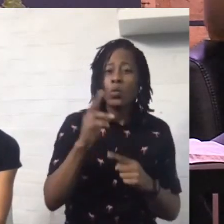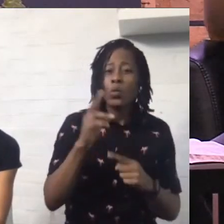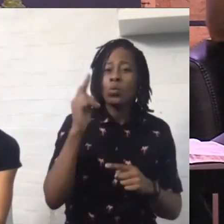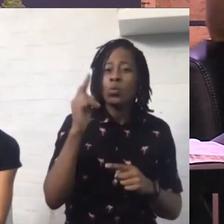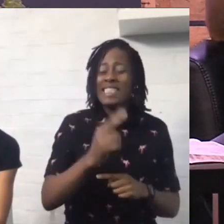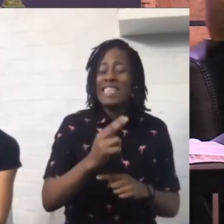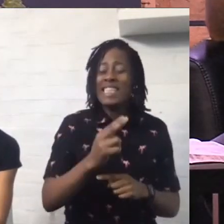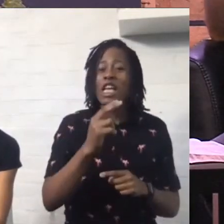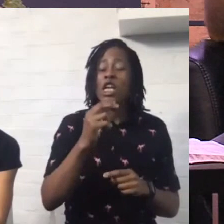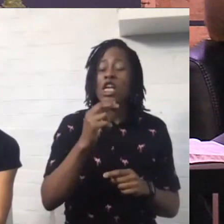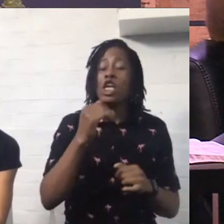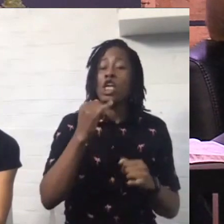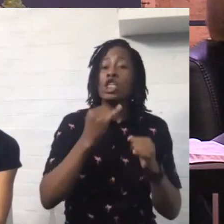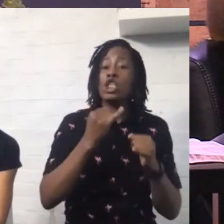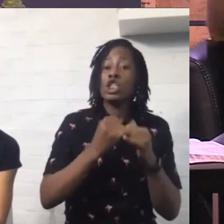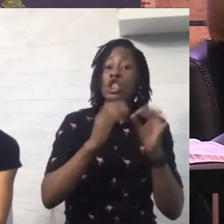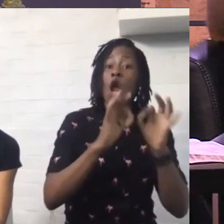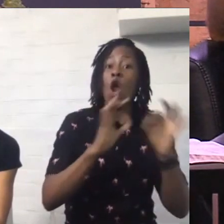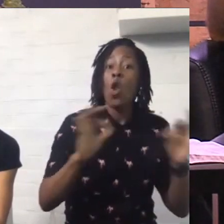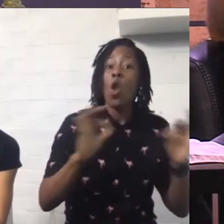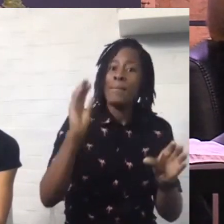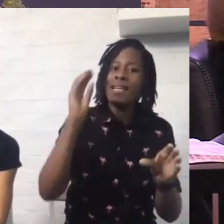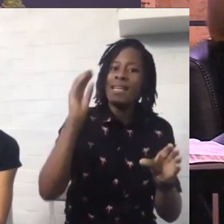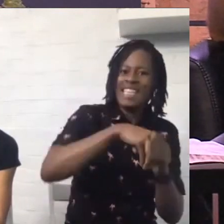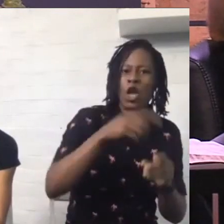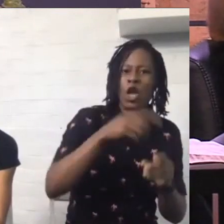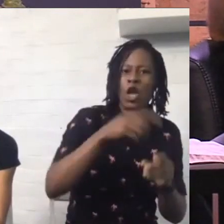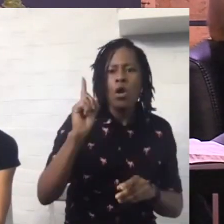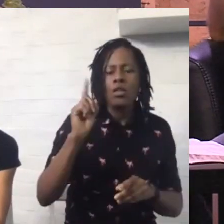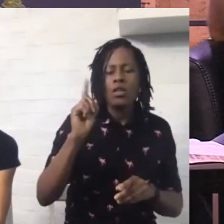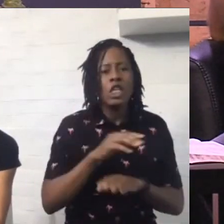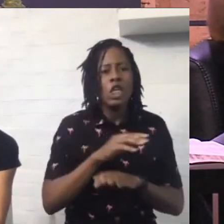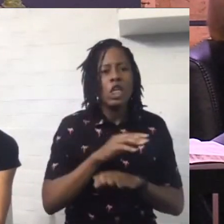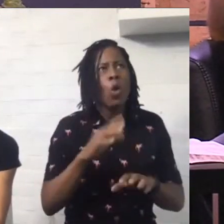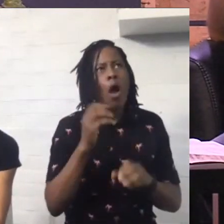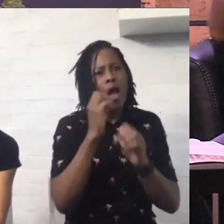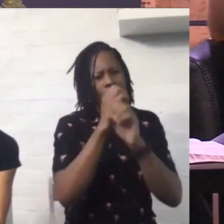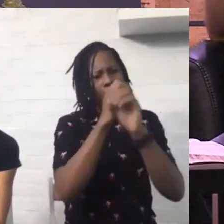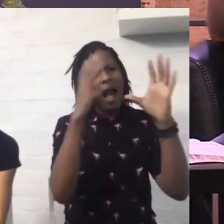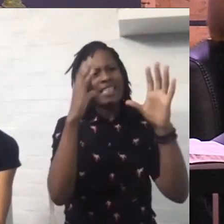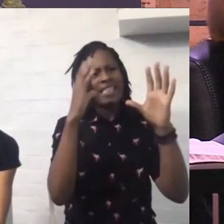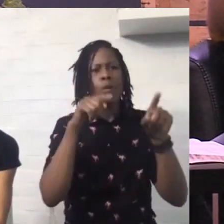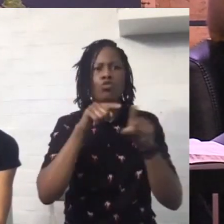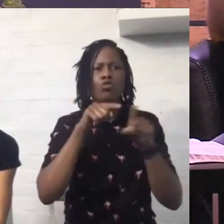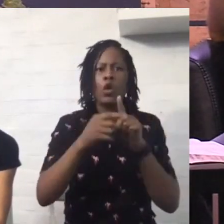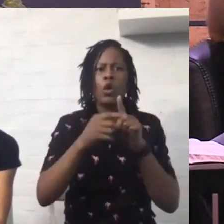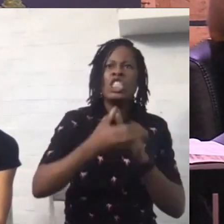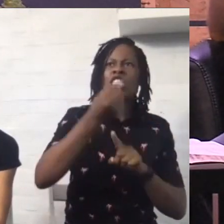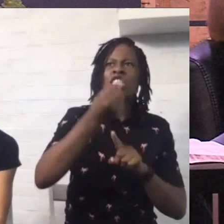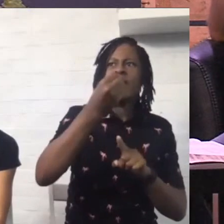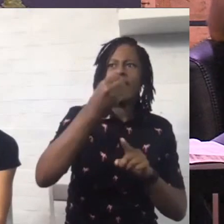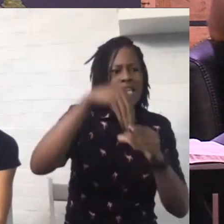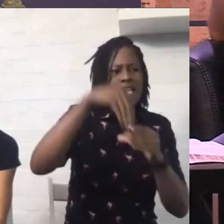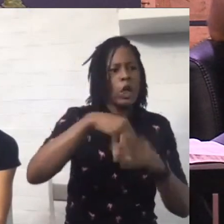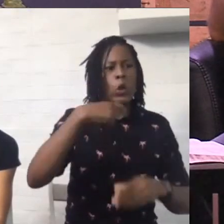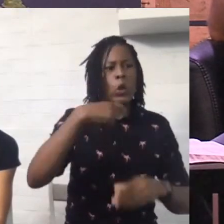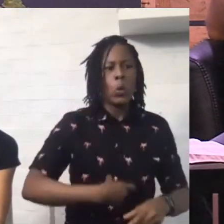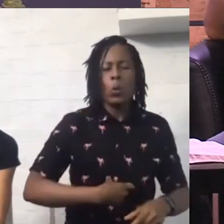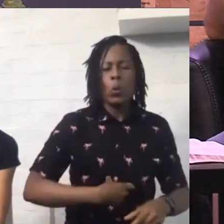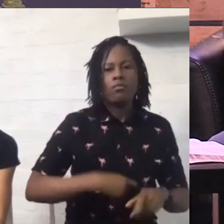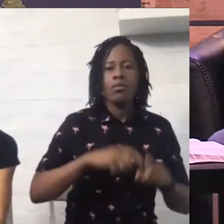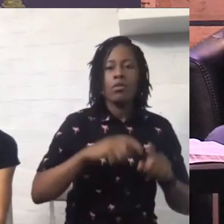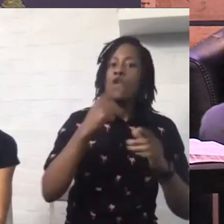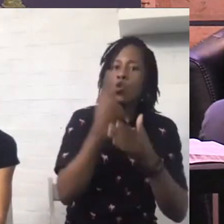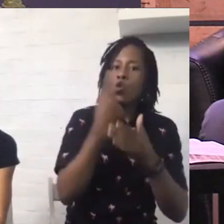ideal that we strive for in humanity. It's found inside God himself. And the other